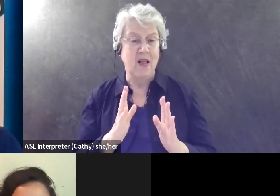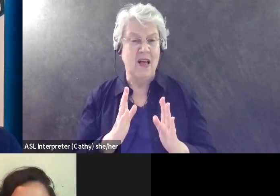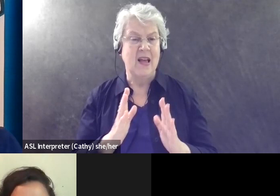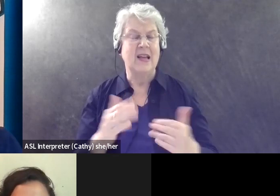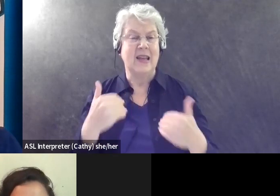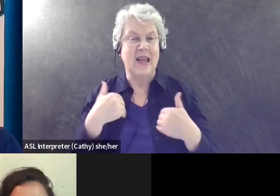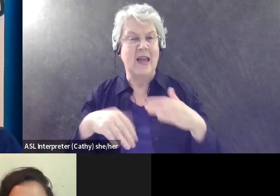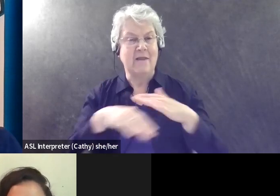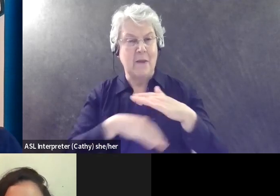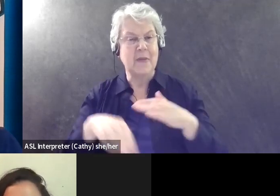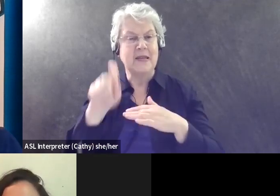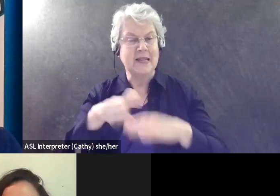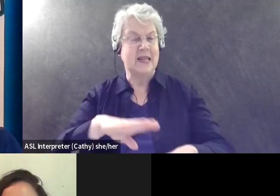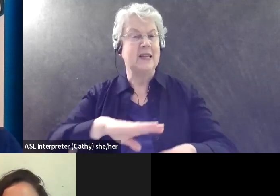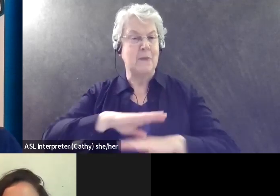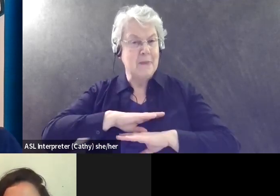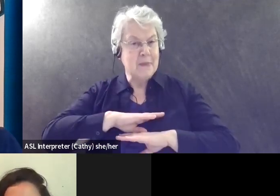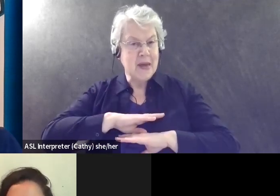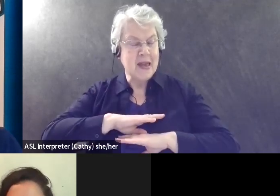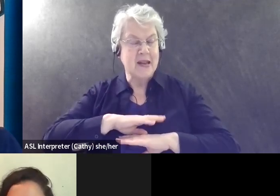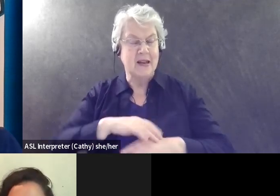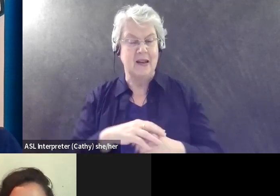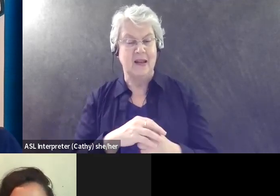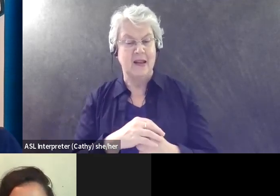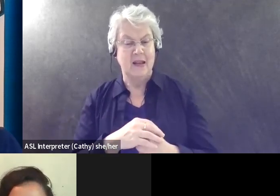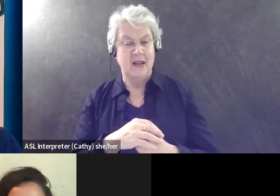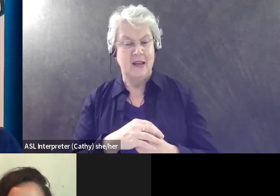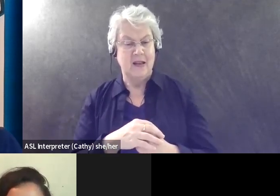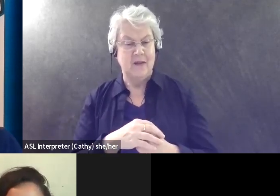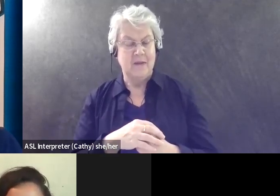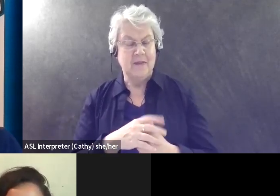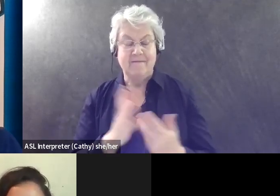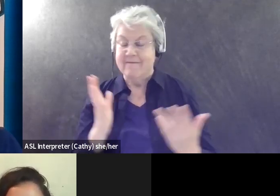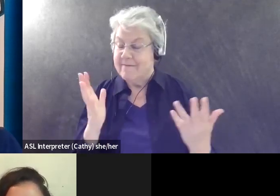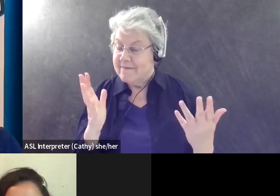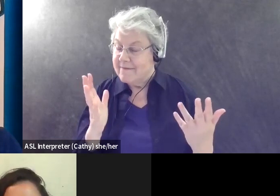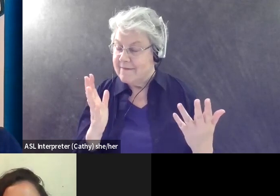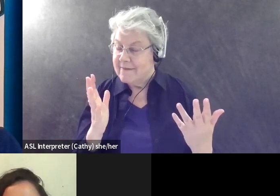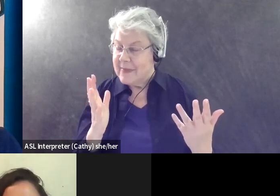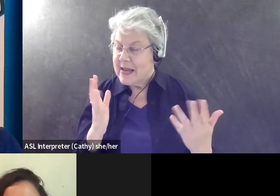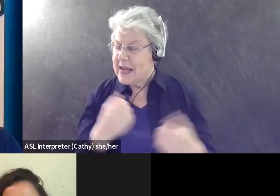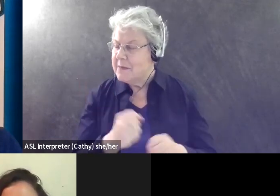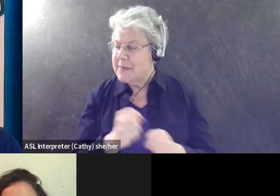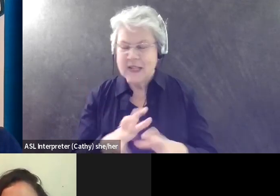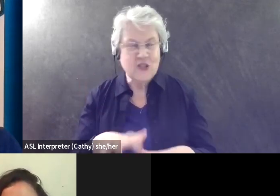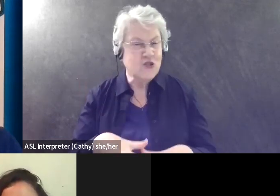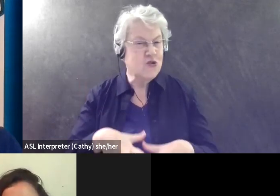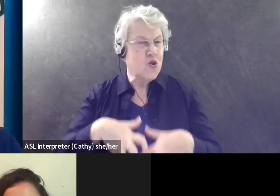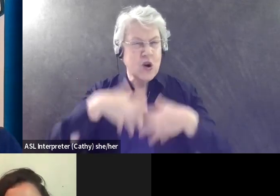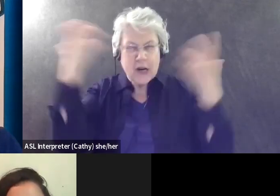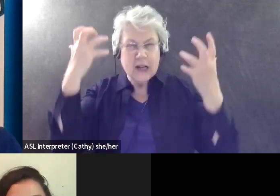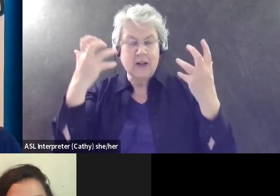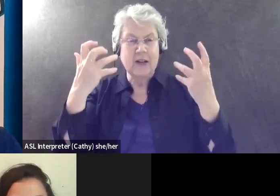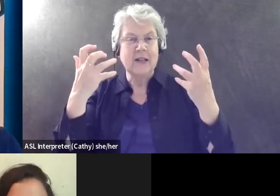basic needs matched, uh, that it's just, it enrages you the lack of